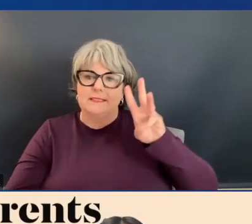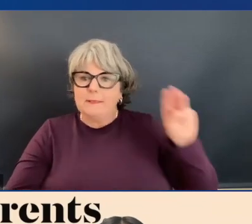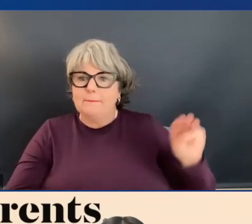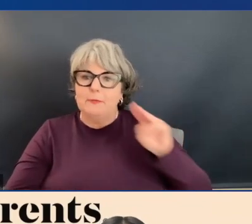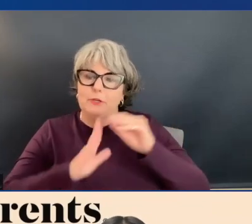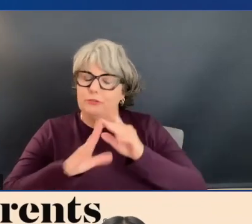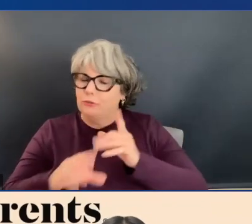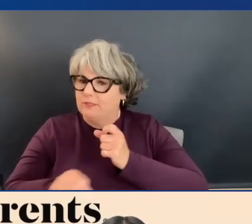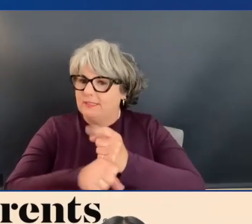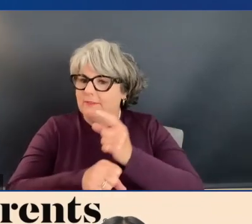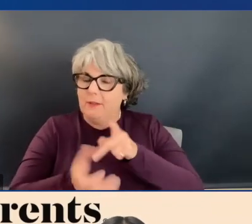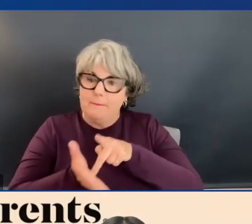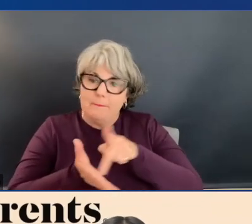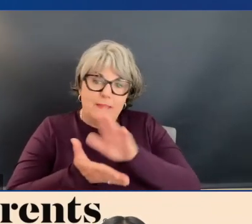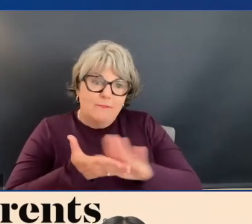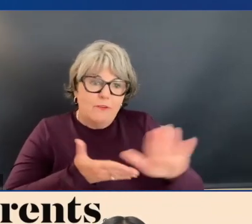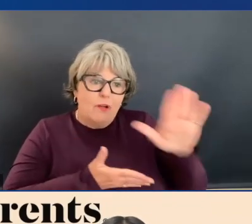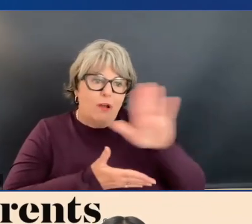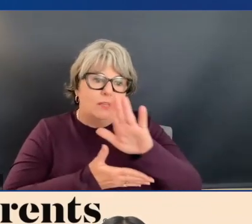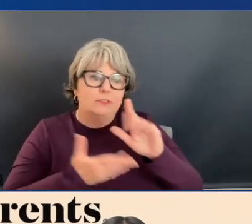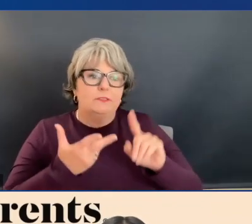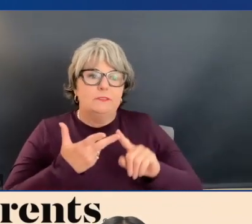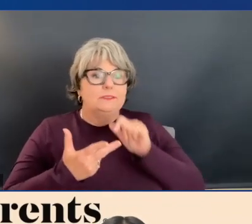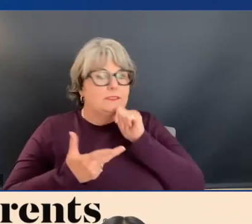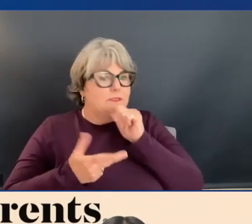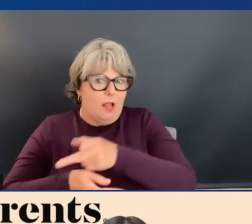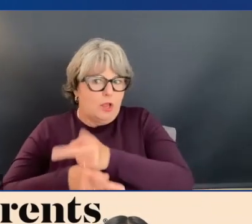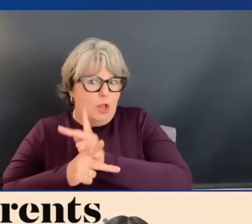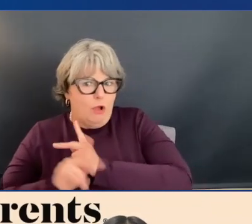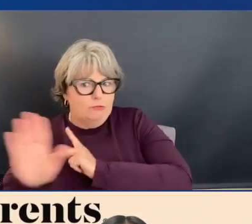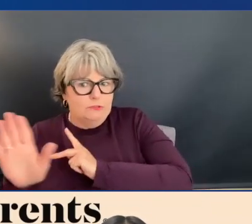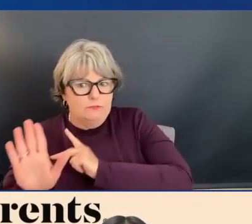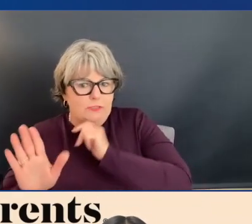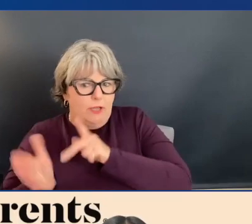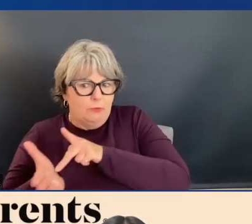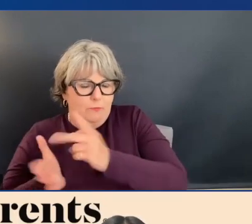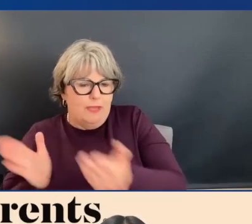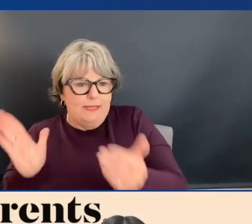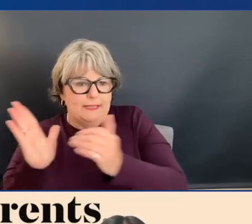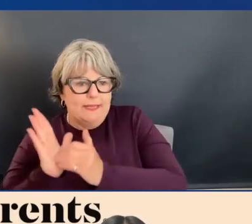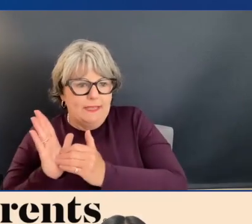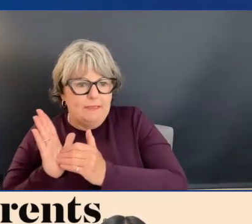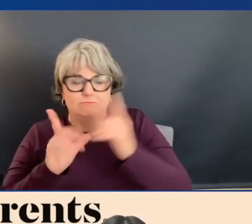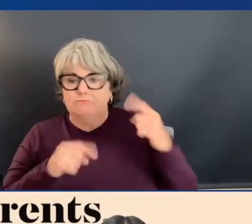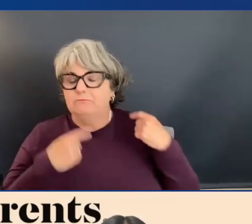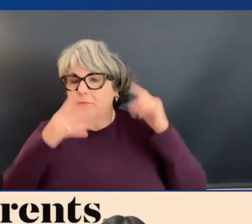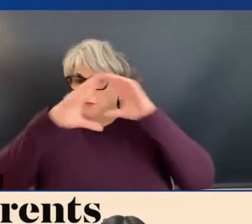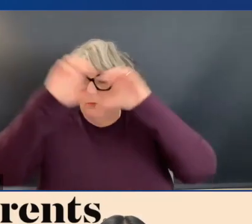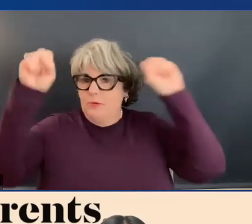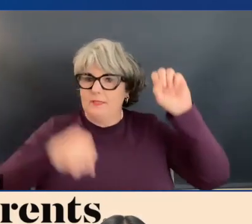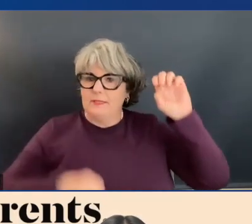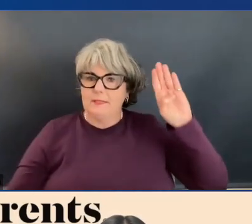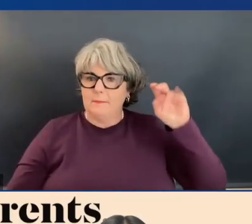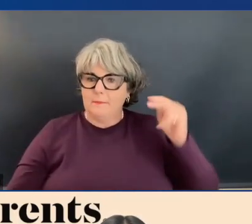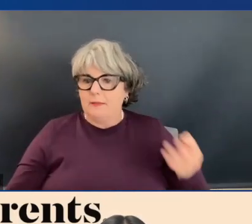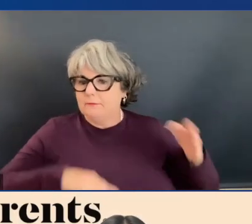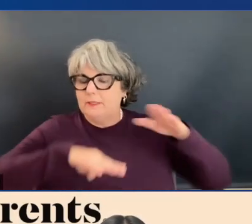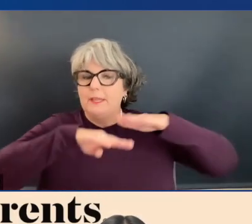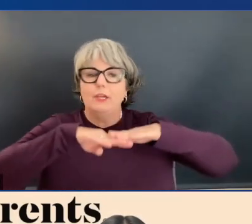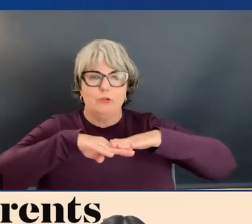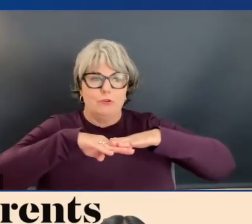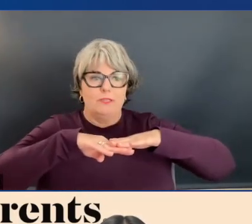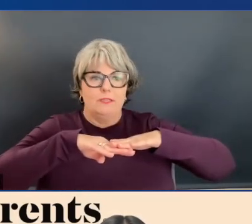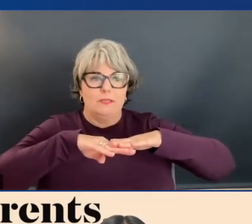students a year pay for college. They are not loans, so they don't have to be repaid. And so far, President Biden has increased Pell Grants